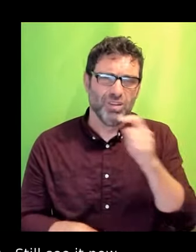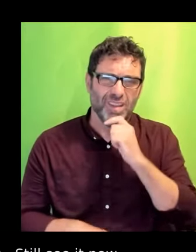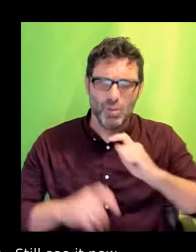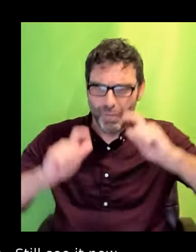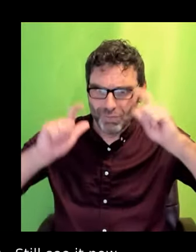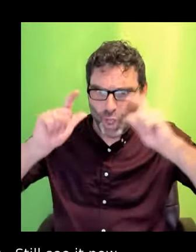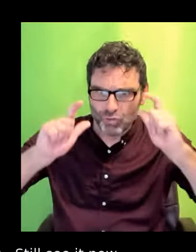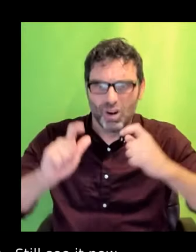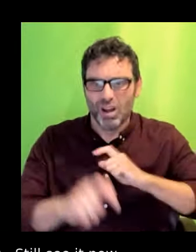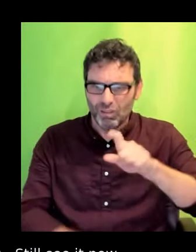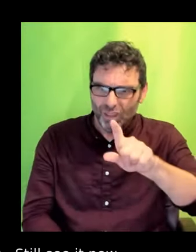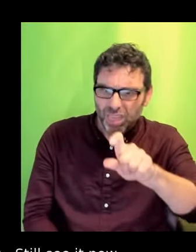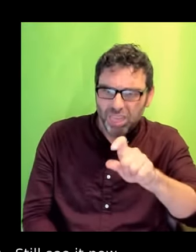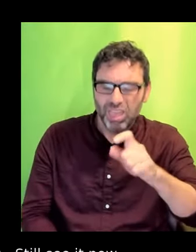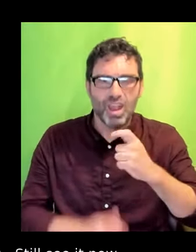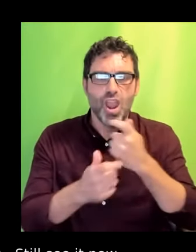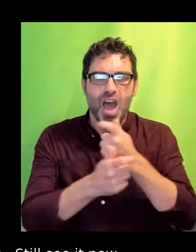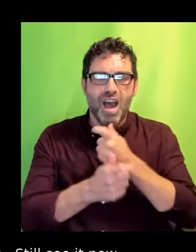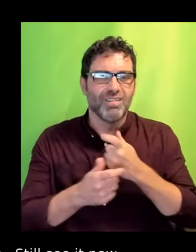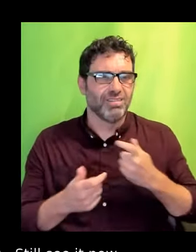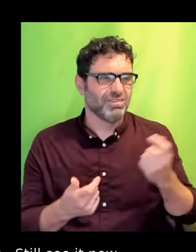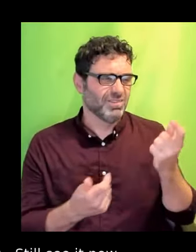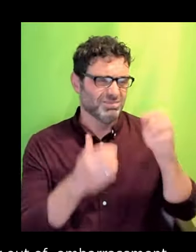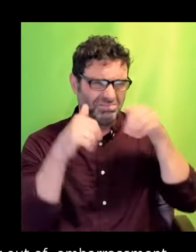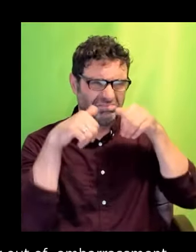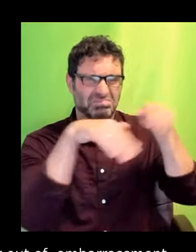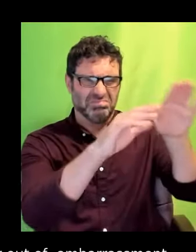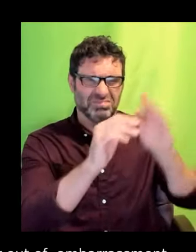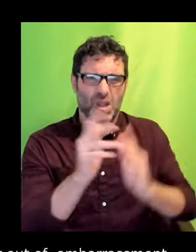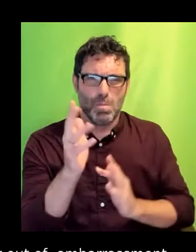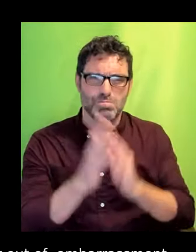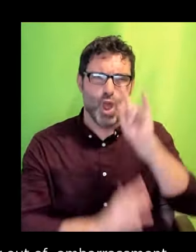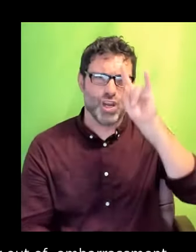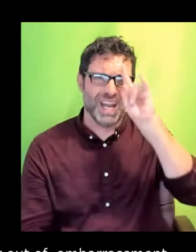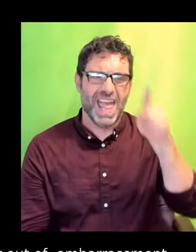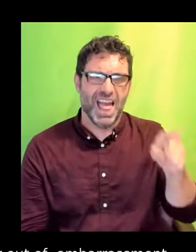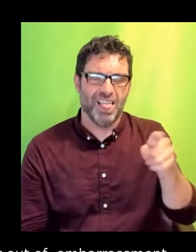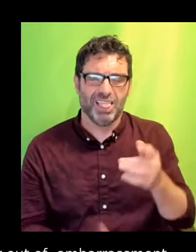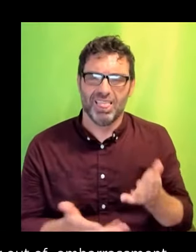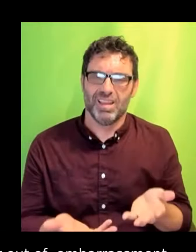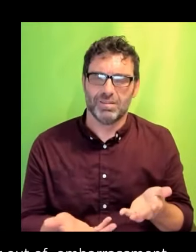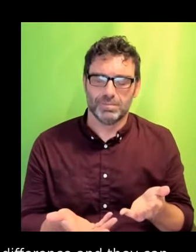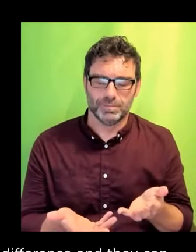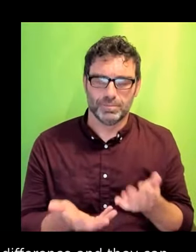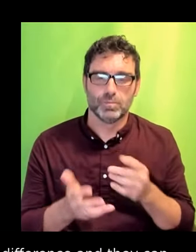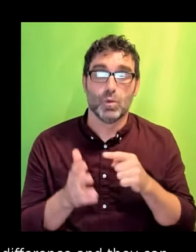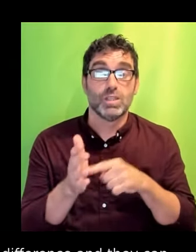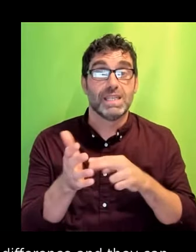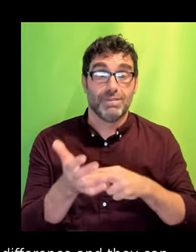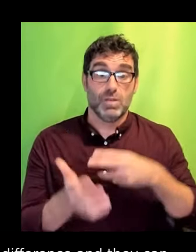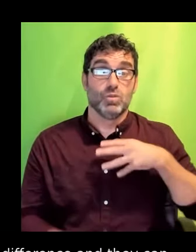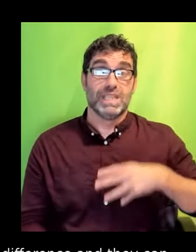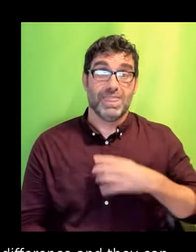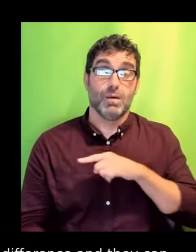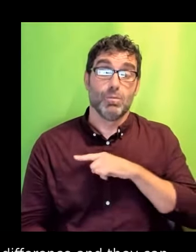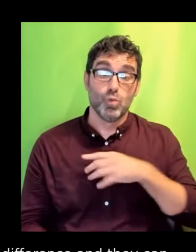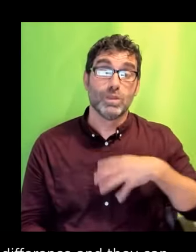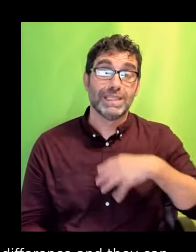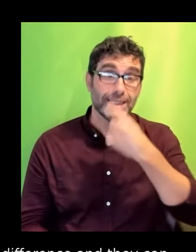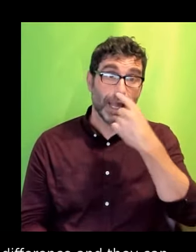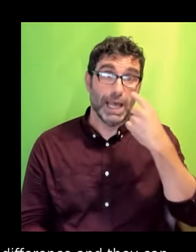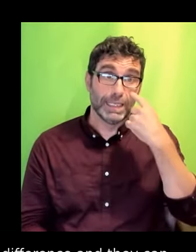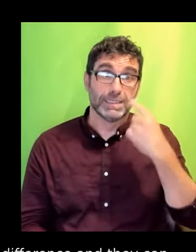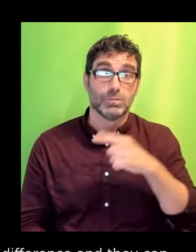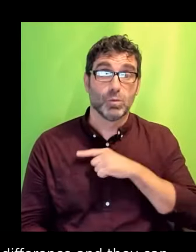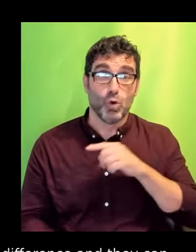TV makes you look. And eyes are needed. Because if we don't look, we ignore and we forget. And this last year, in